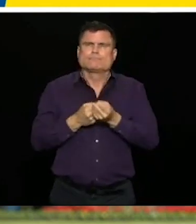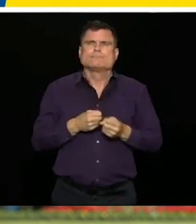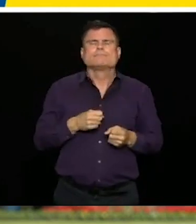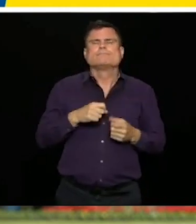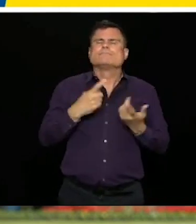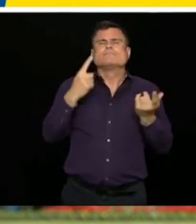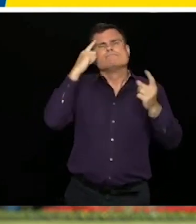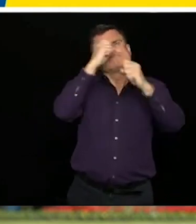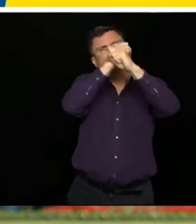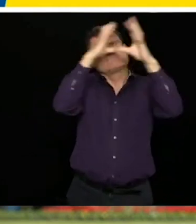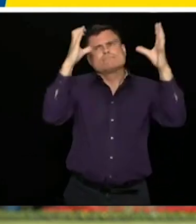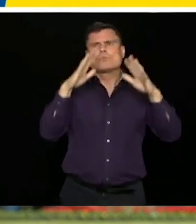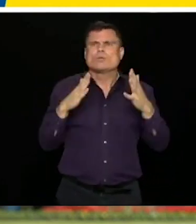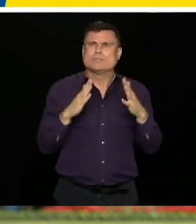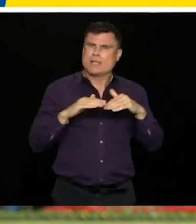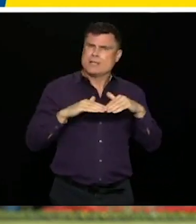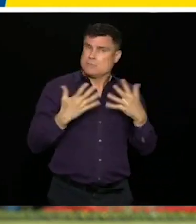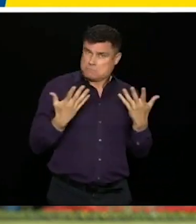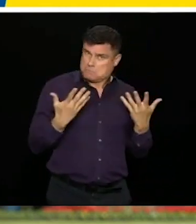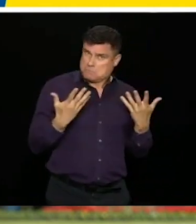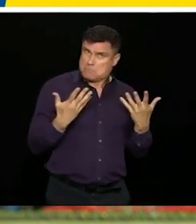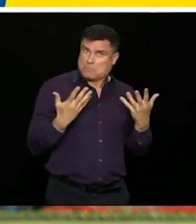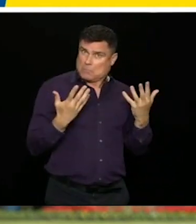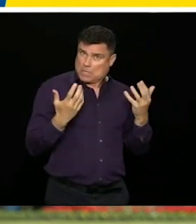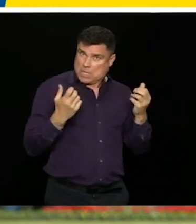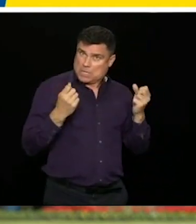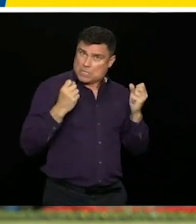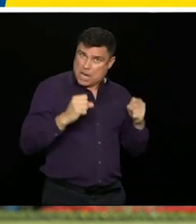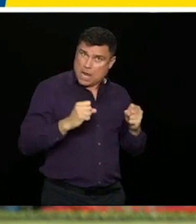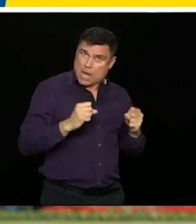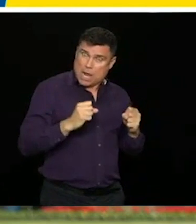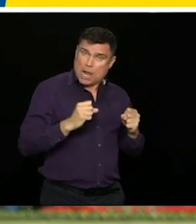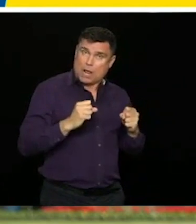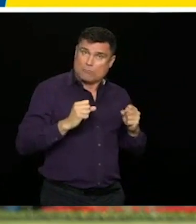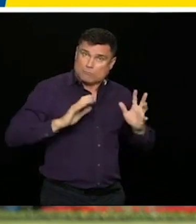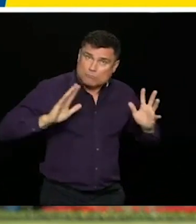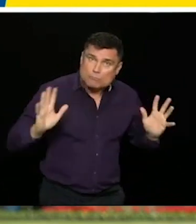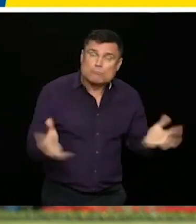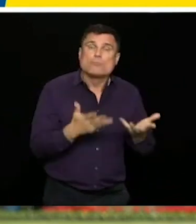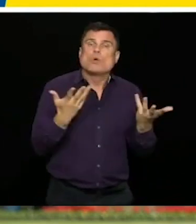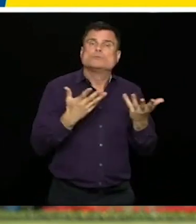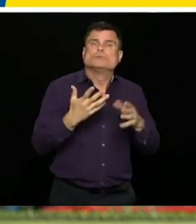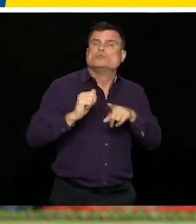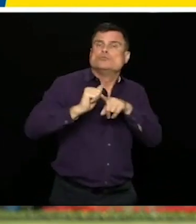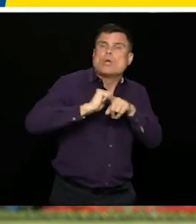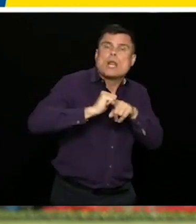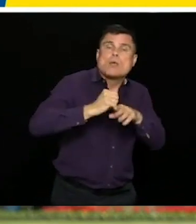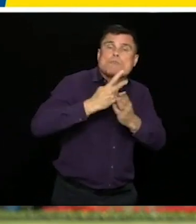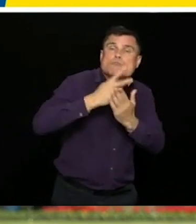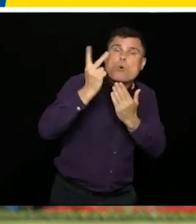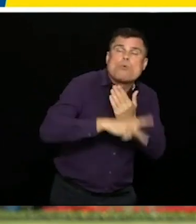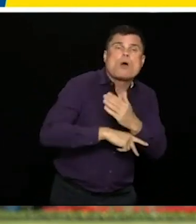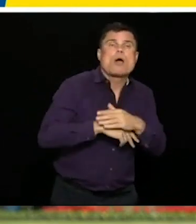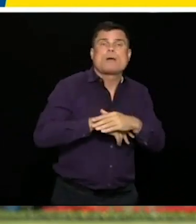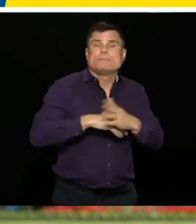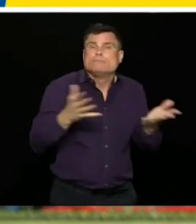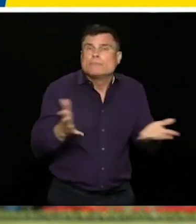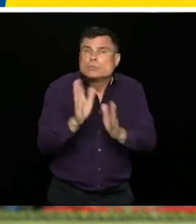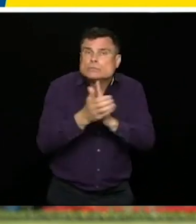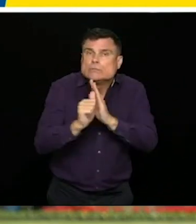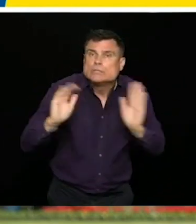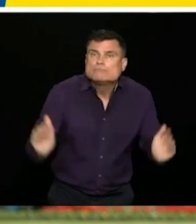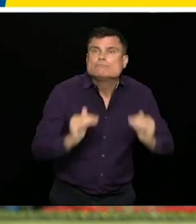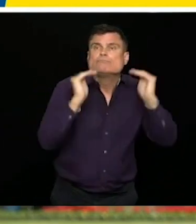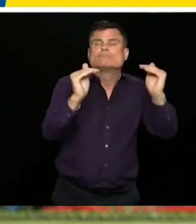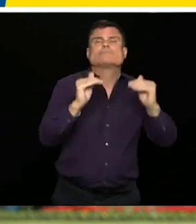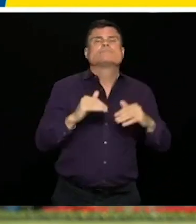being on the backs of British Columbians. The federal government has been very responsive in that regard. We're going to continue to work with them to refine our programs so that we can